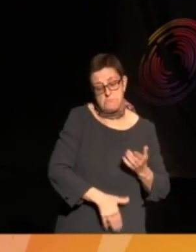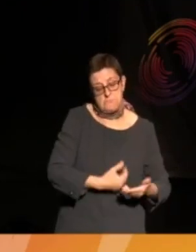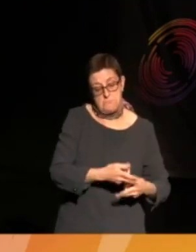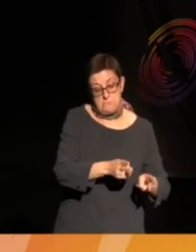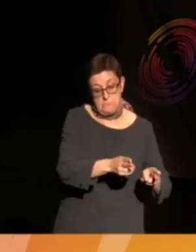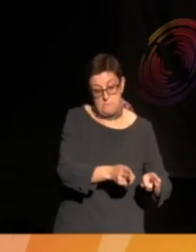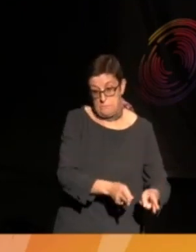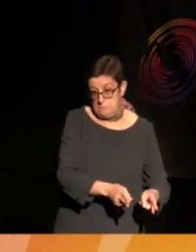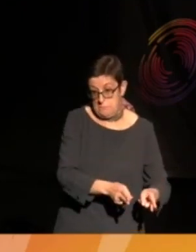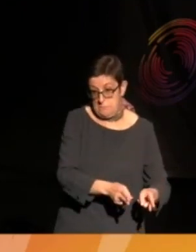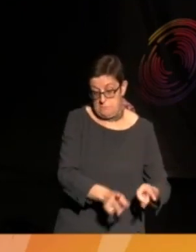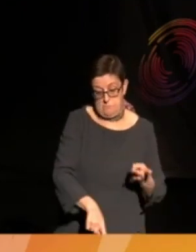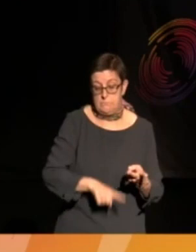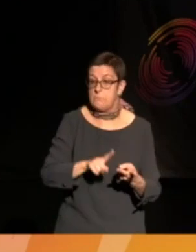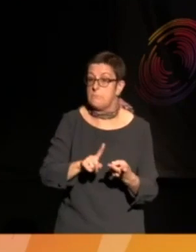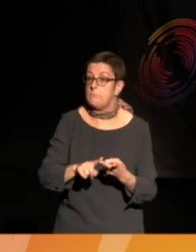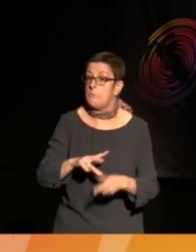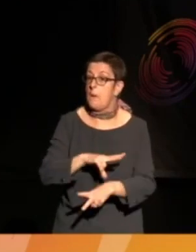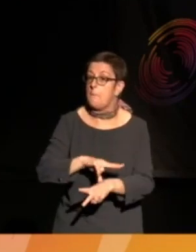An officer saves him.